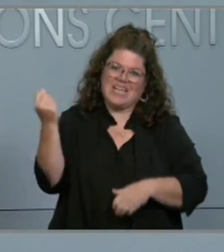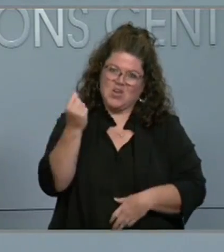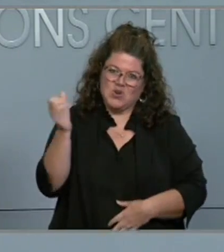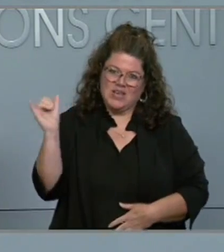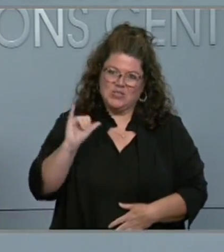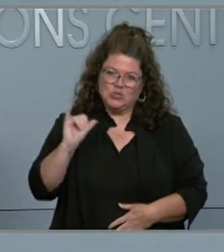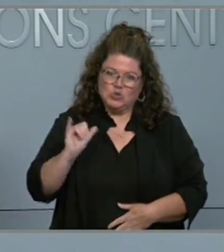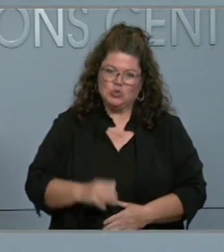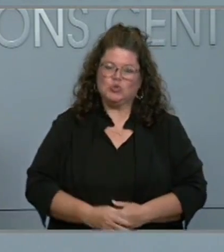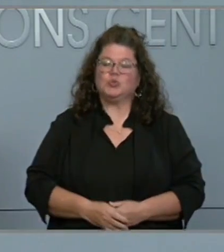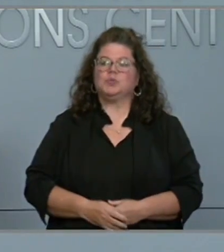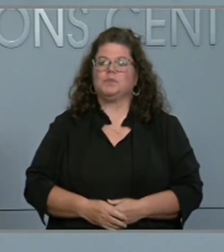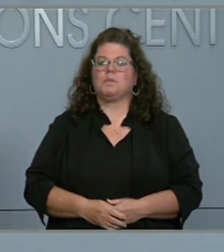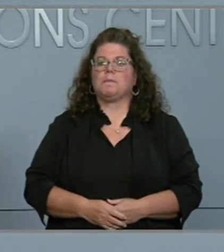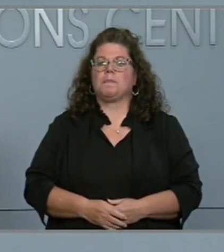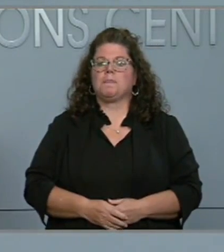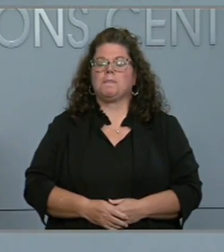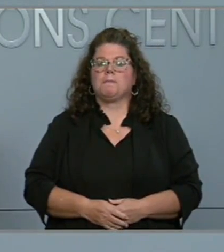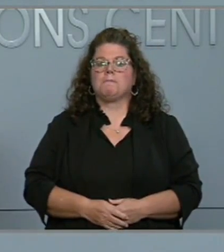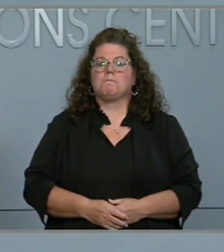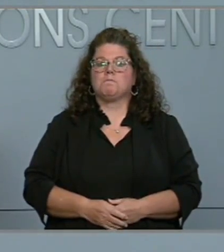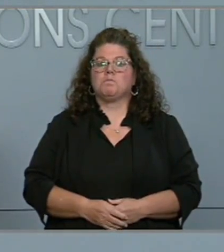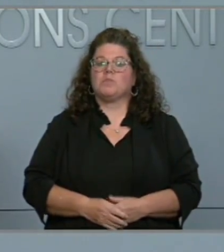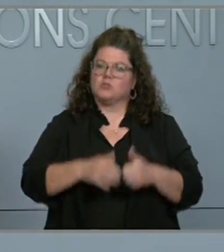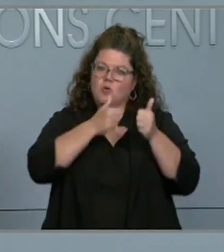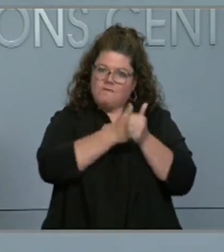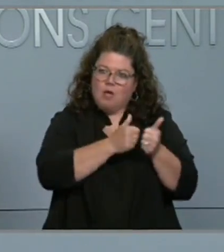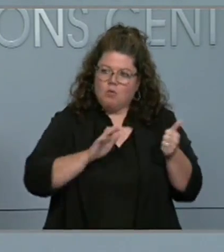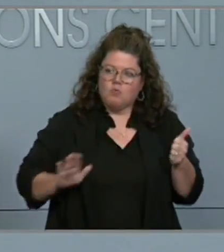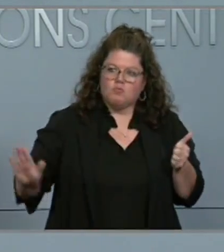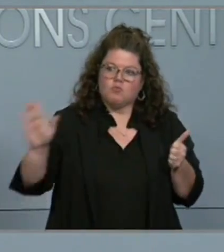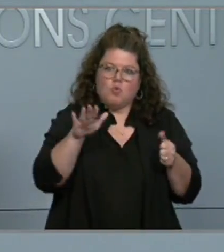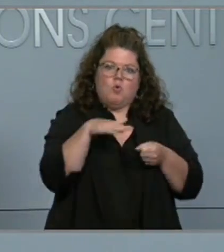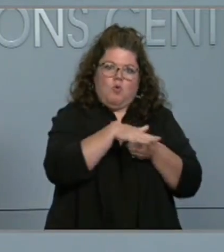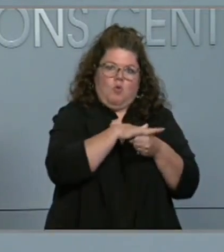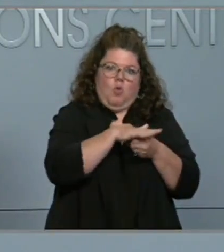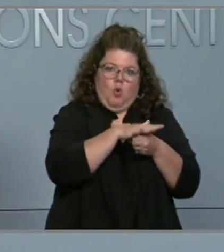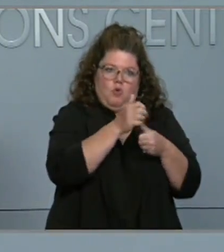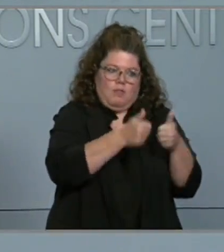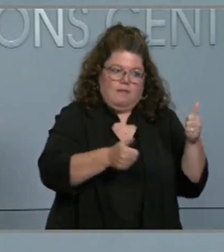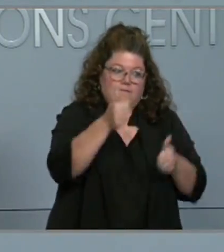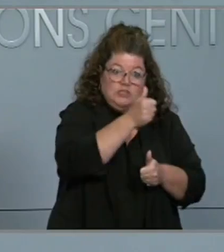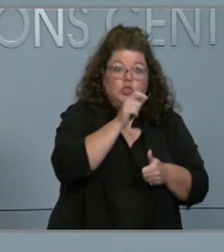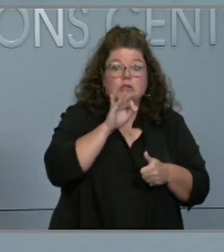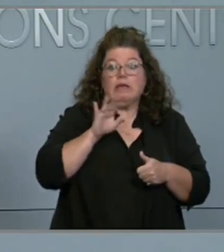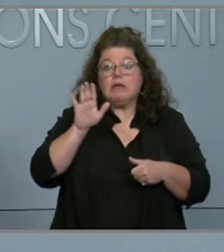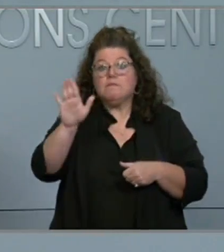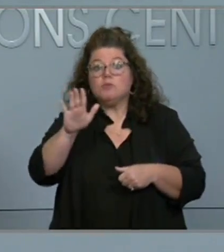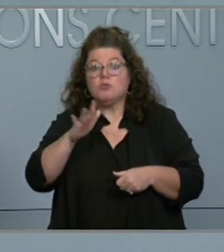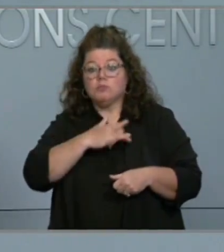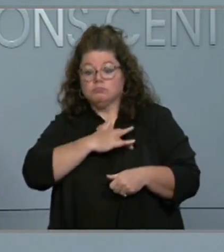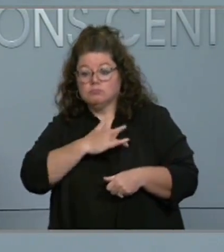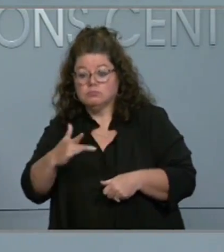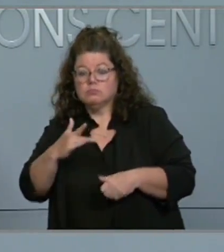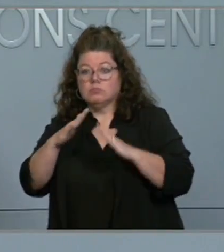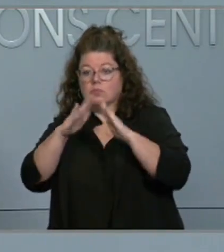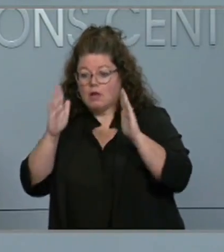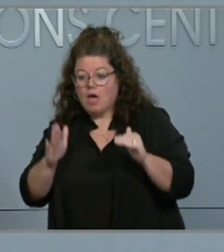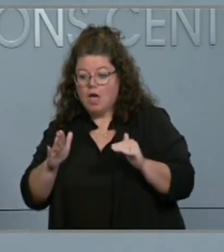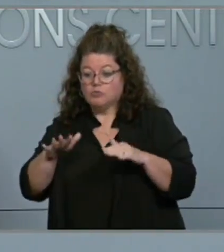people to heed the warnings of local officials and make sure you have a plan if you are in an area with a flood risk.